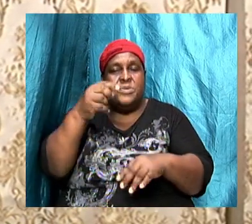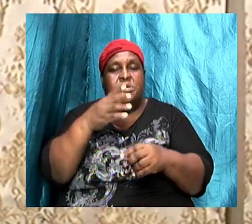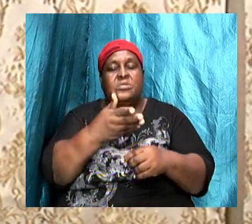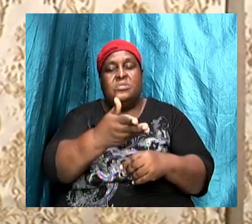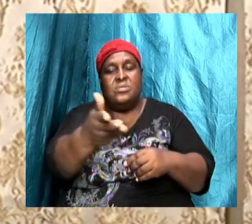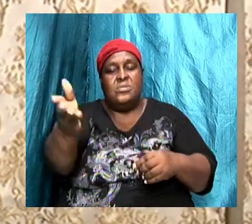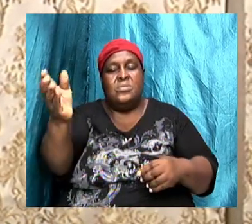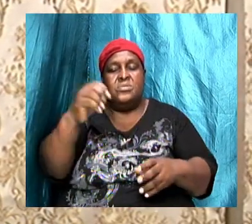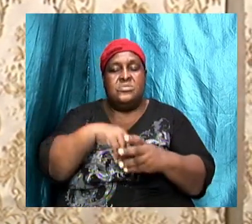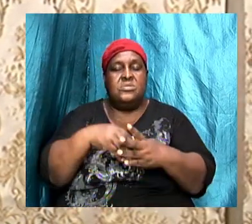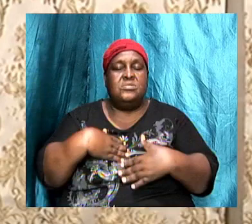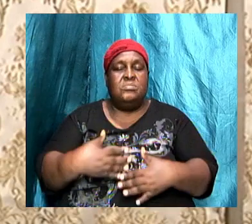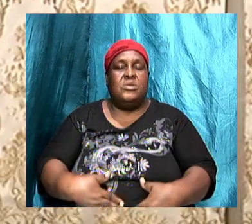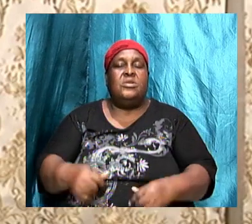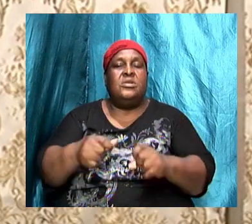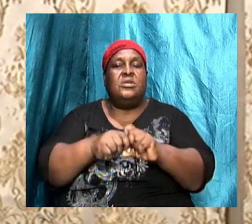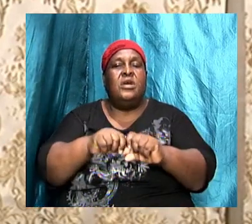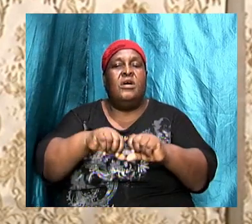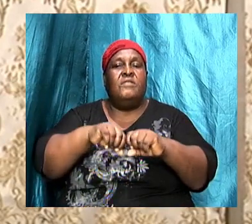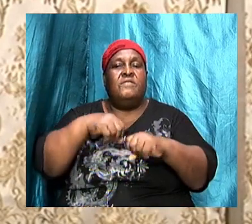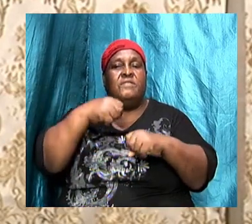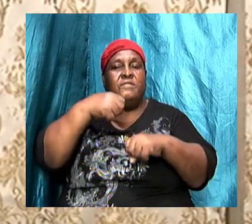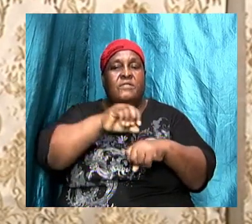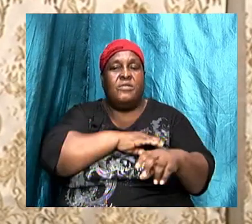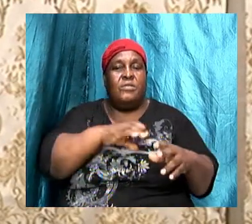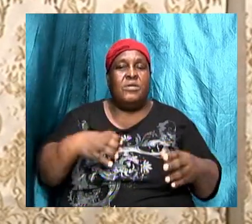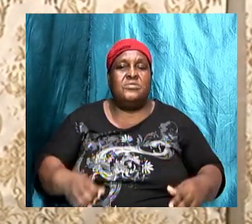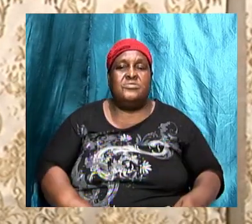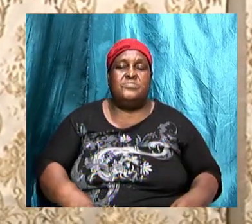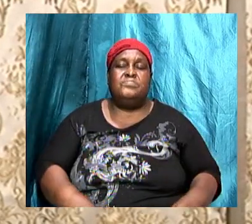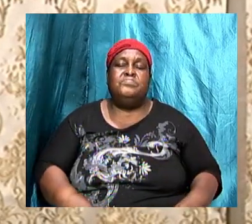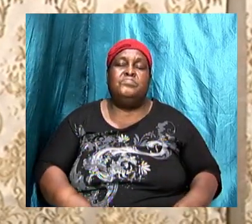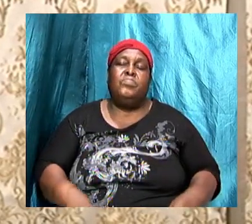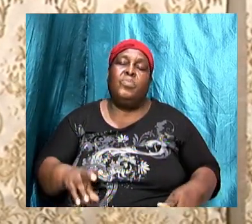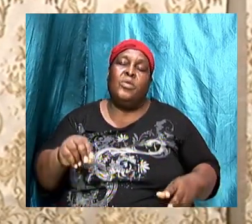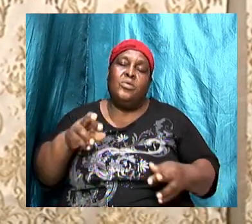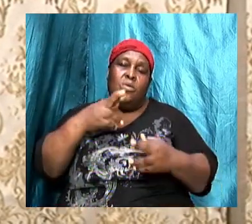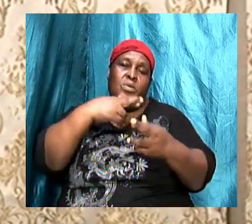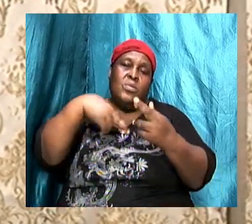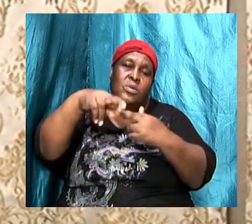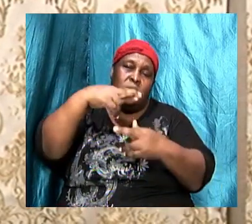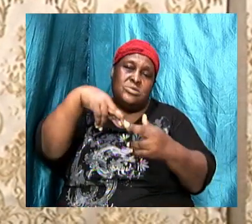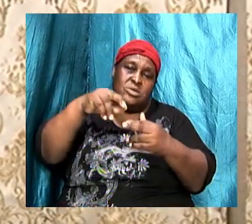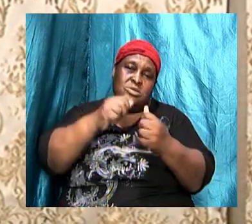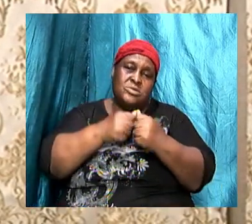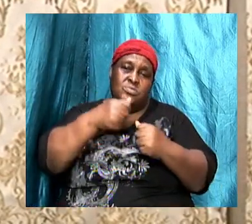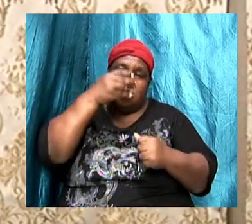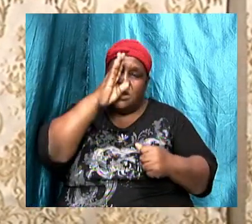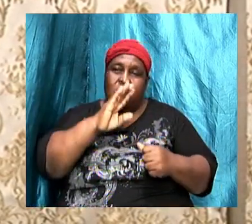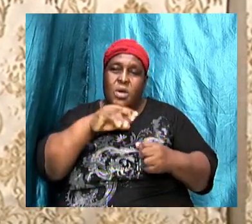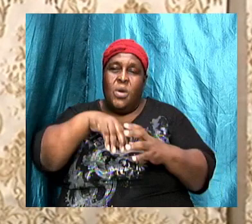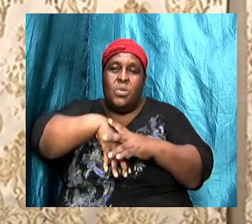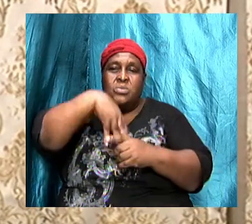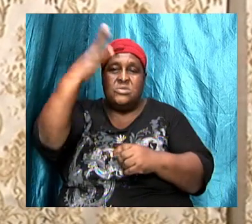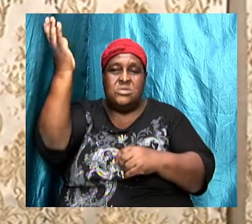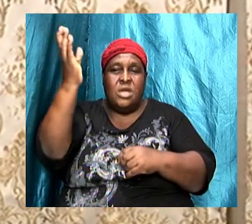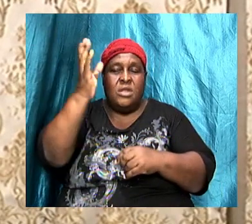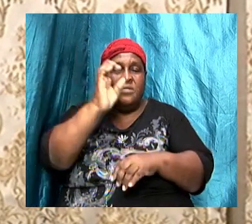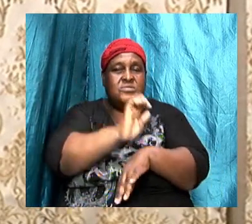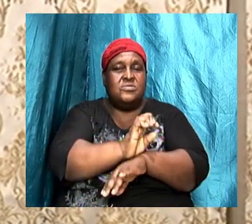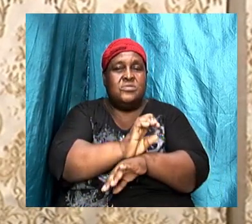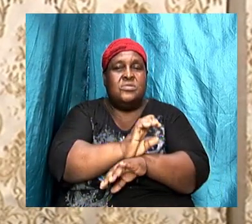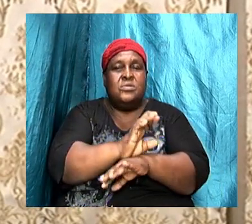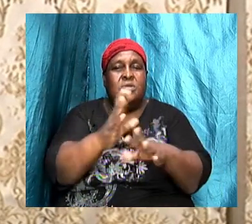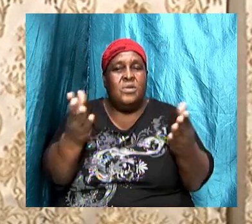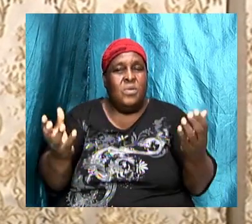of Christ. There can be no relationship with God outside of the church. And I want us to be